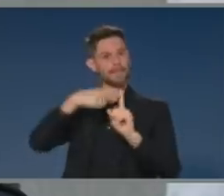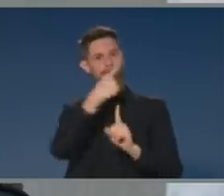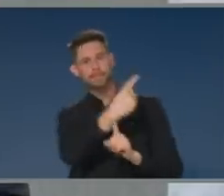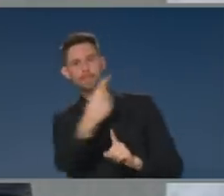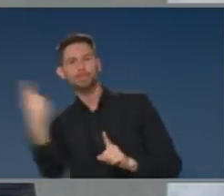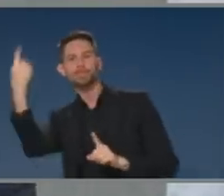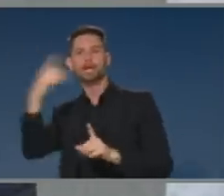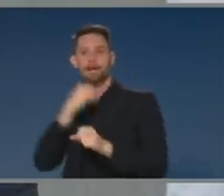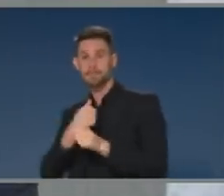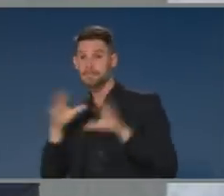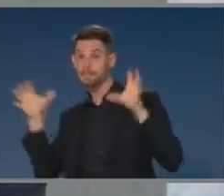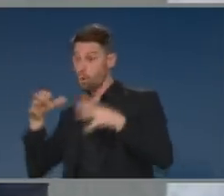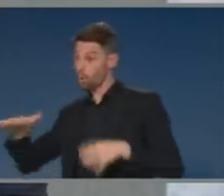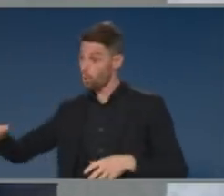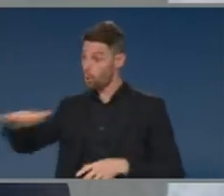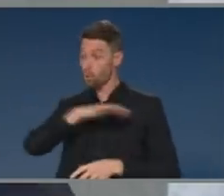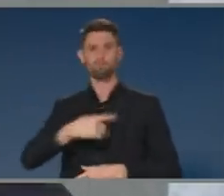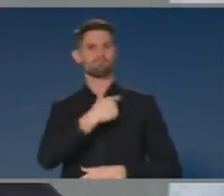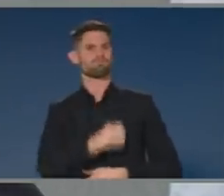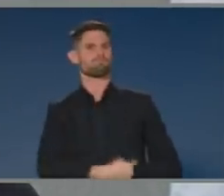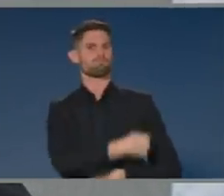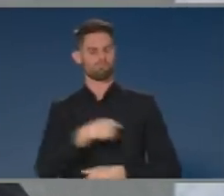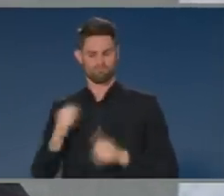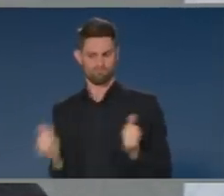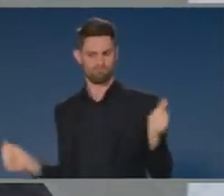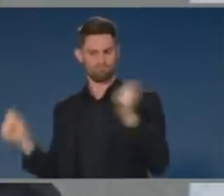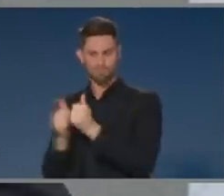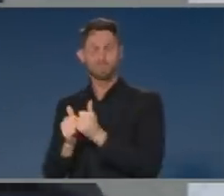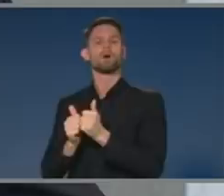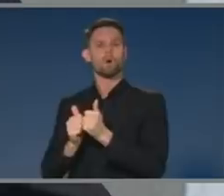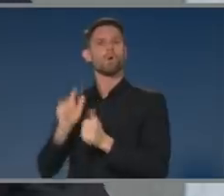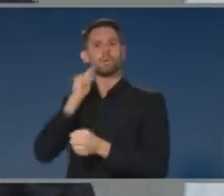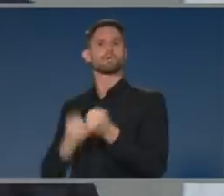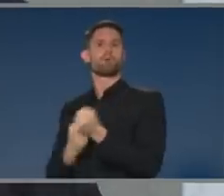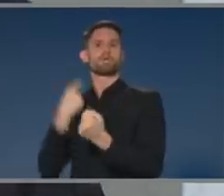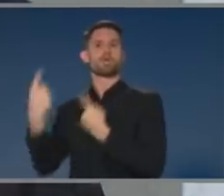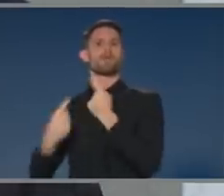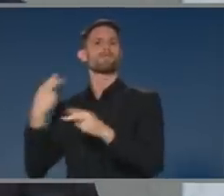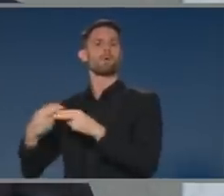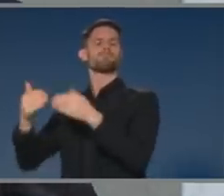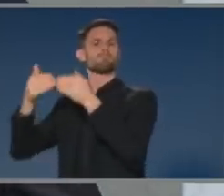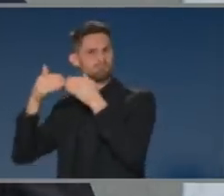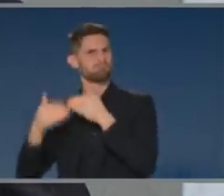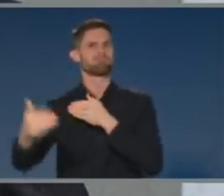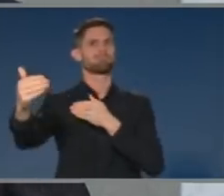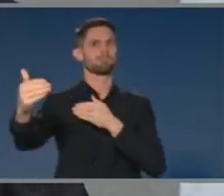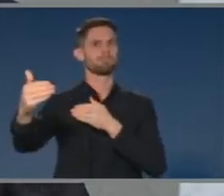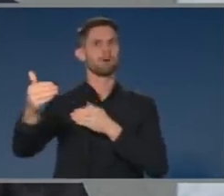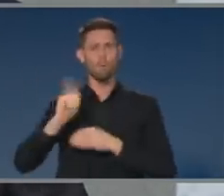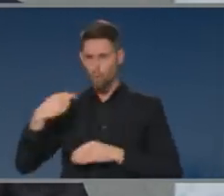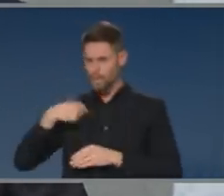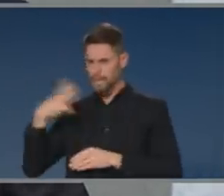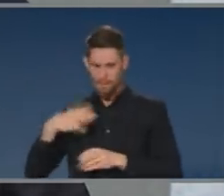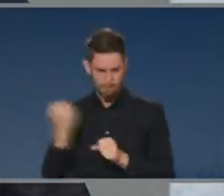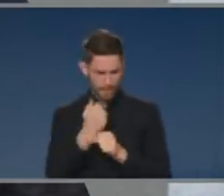the economic impacts of that pandemic and putting place the necessary changes we need to make to make Australia's economy stronger